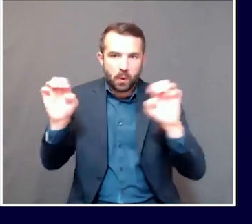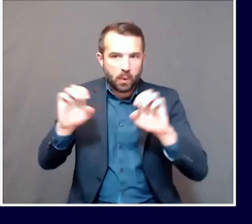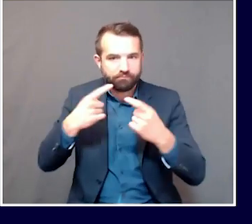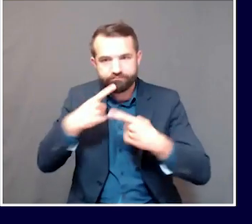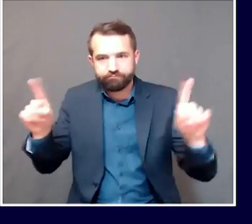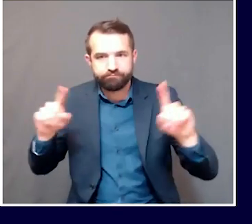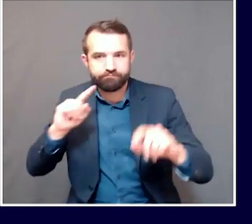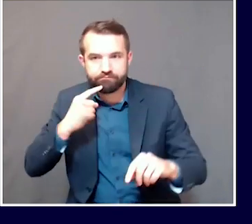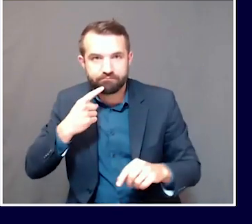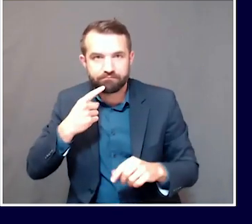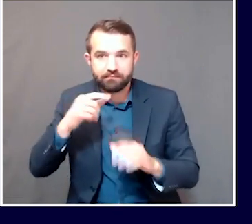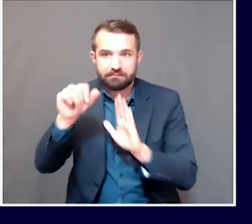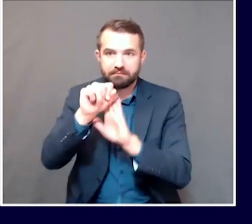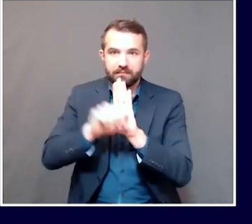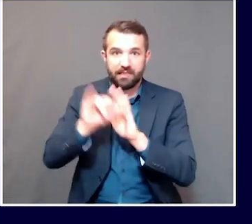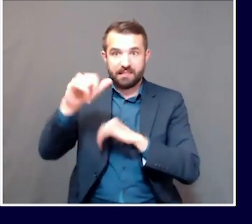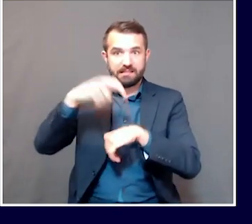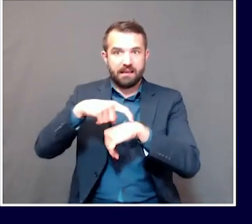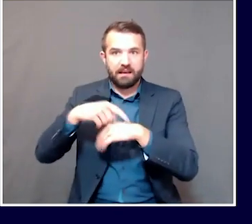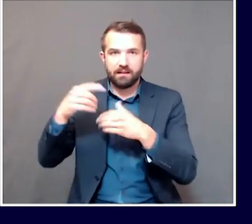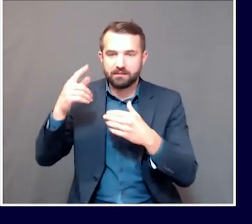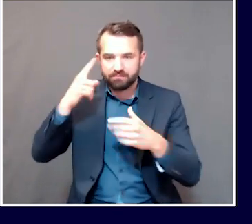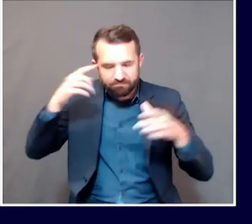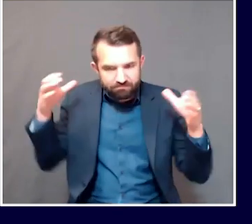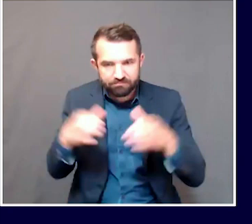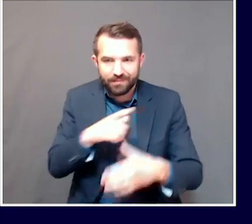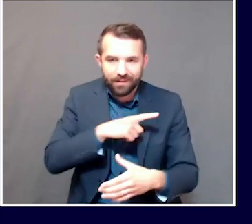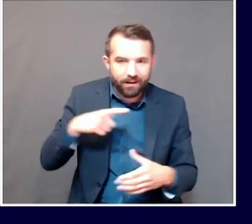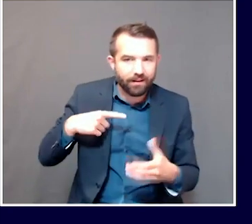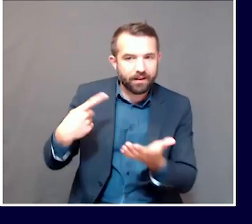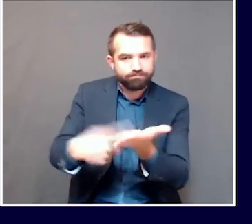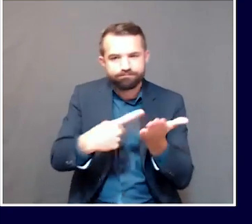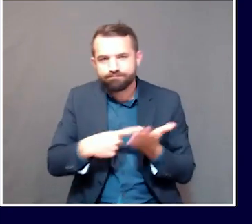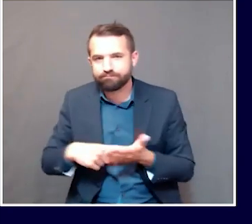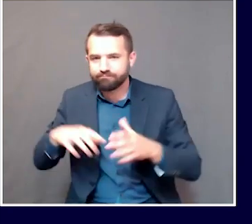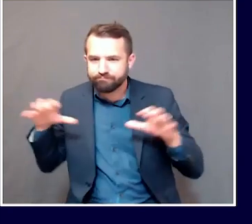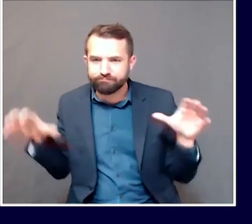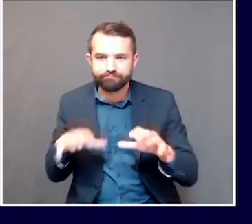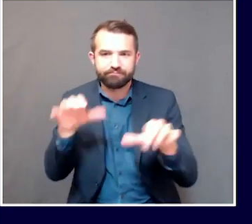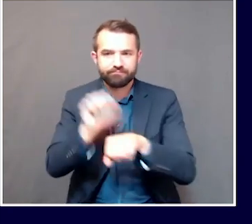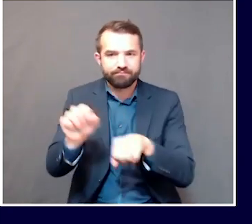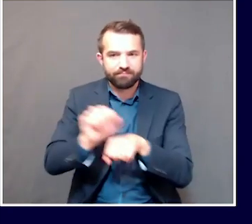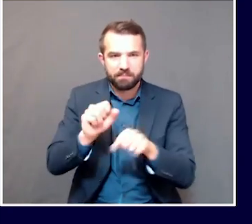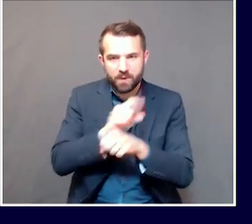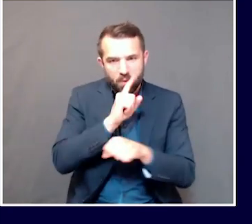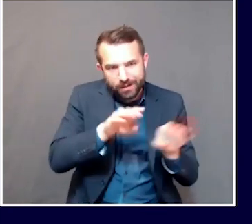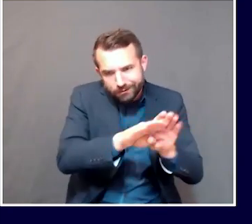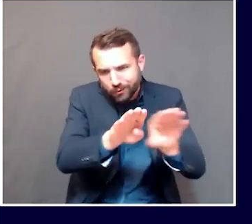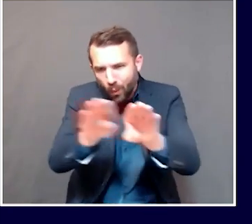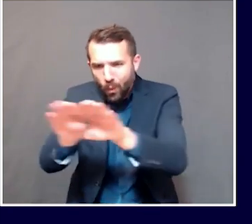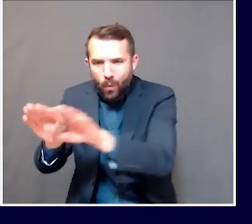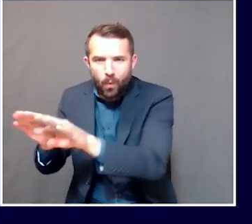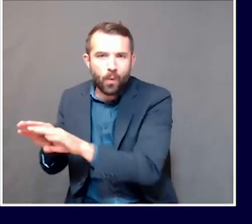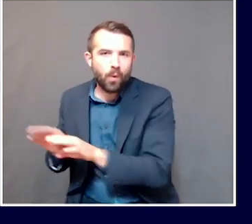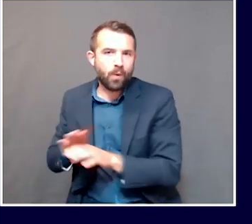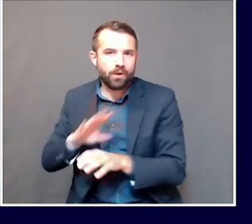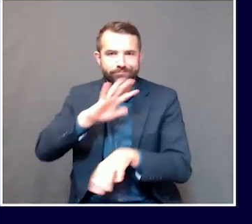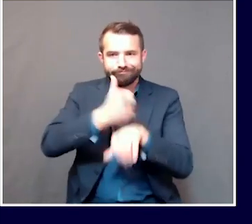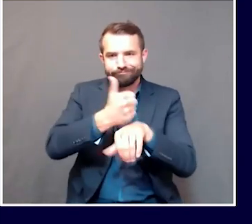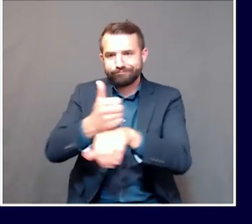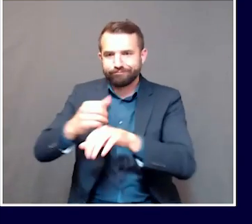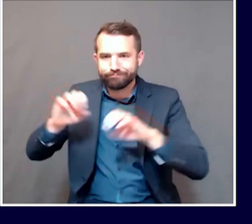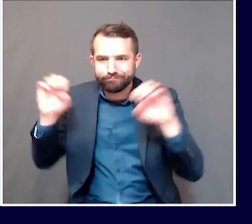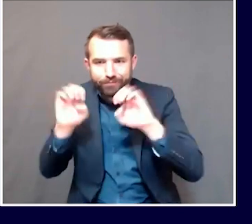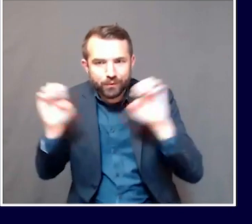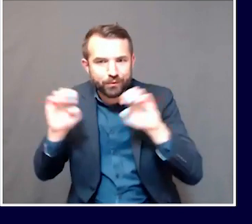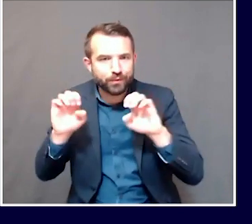brought to a close a lot of its work at that time, enacted emergency legislation and a paired-back supplemental